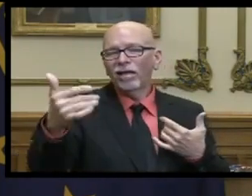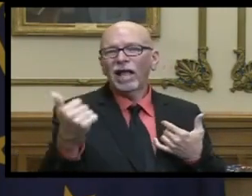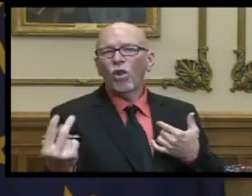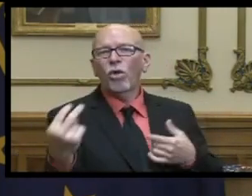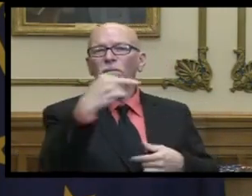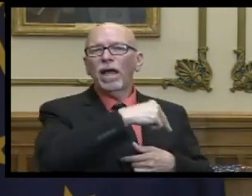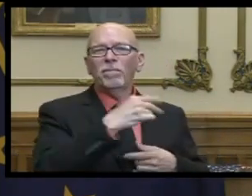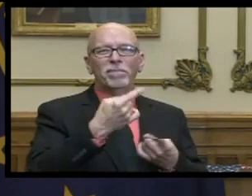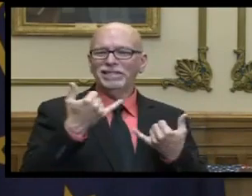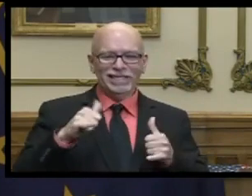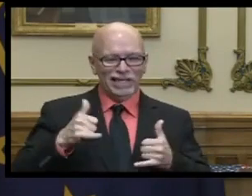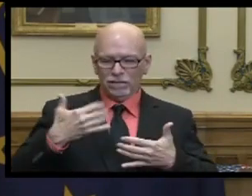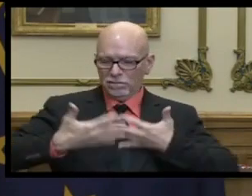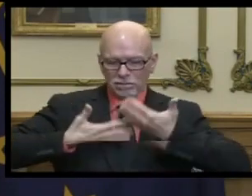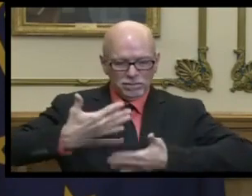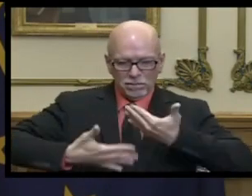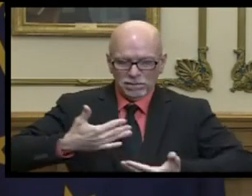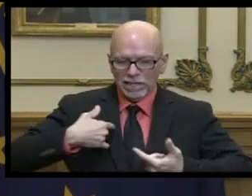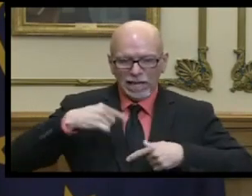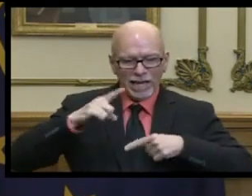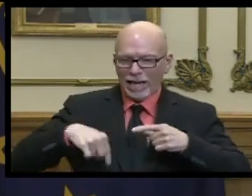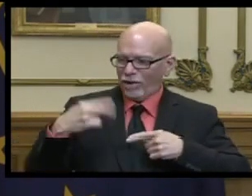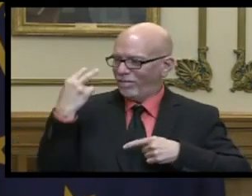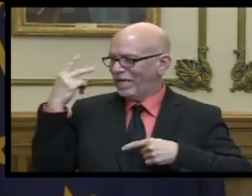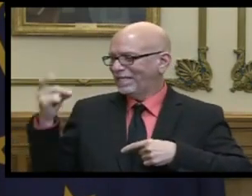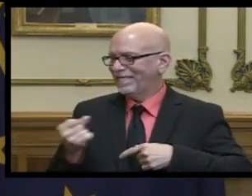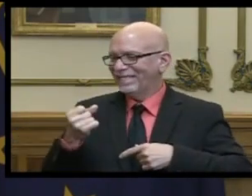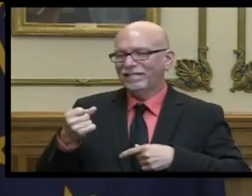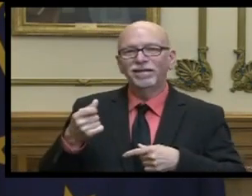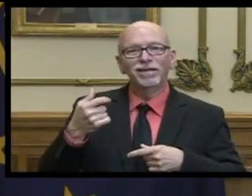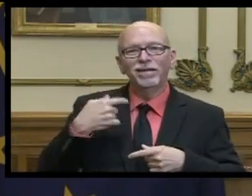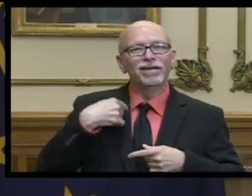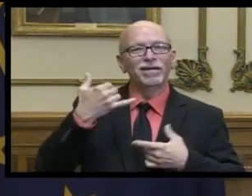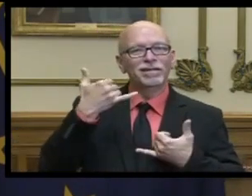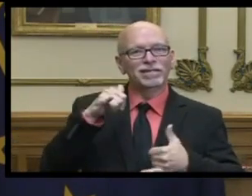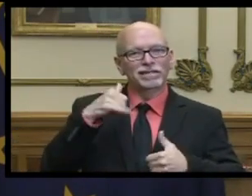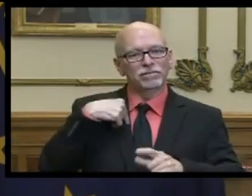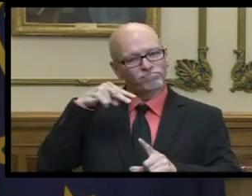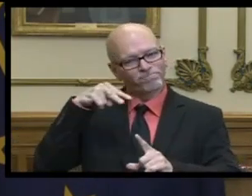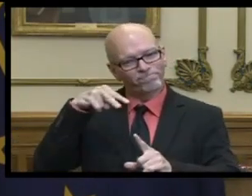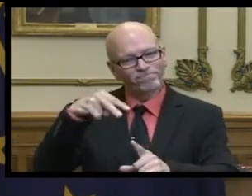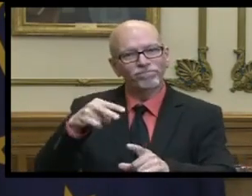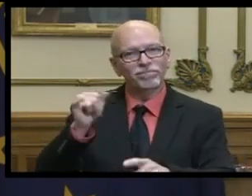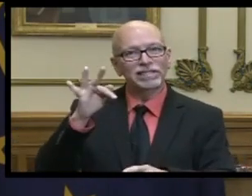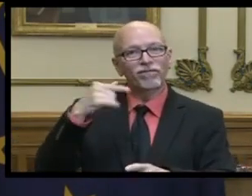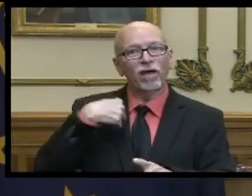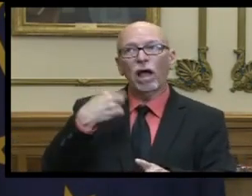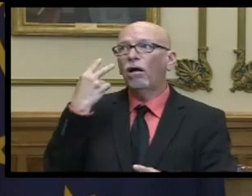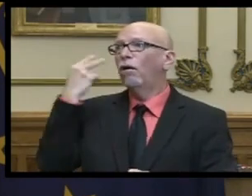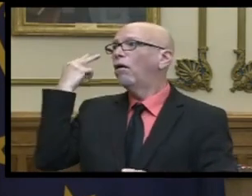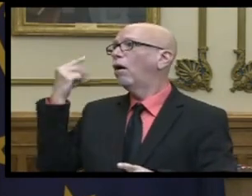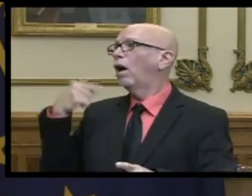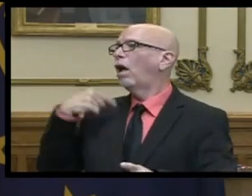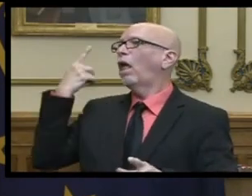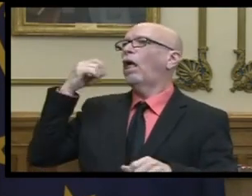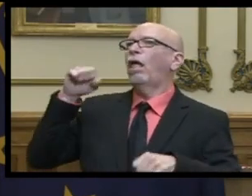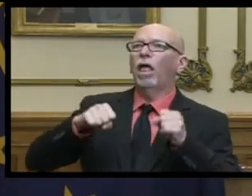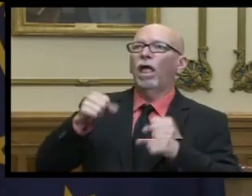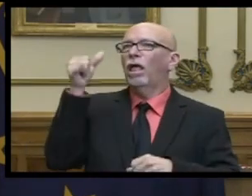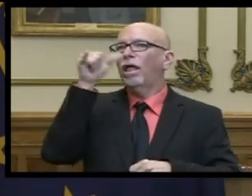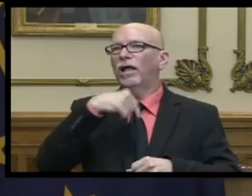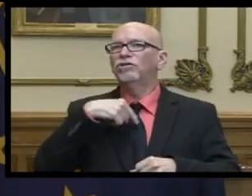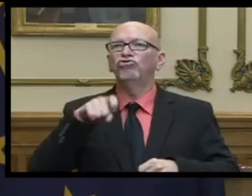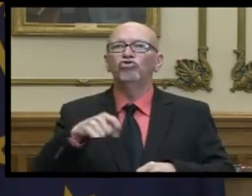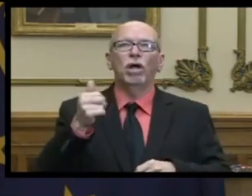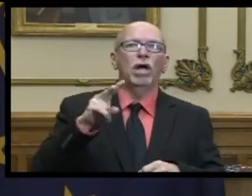are still in this there is there is not uh i'd be taking my eye off the ball quite frankly if i started to second guess or um